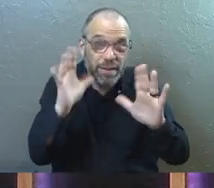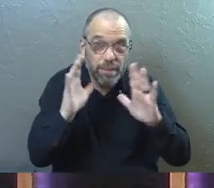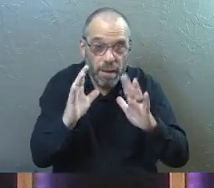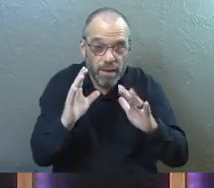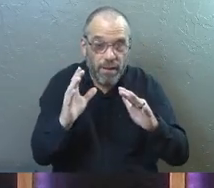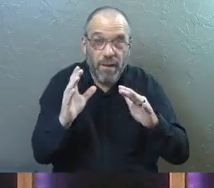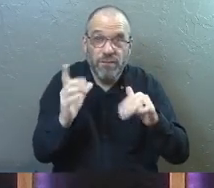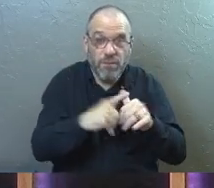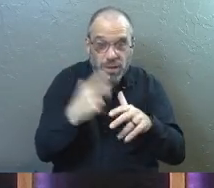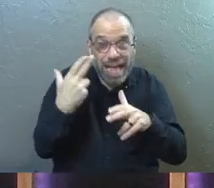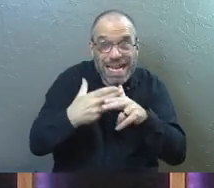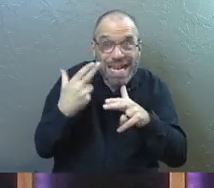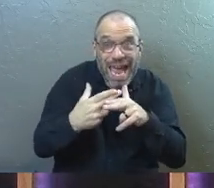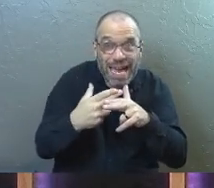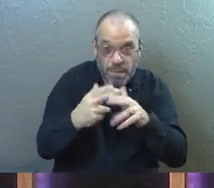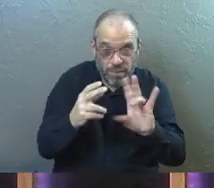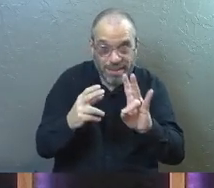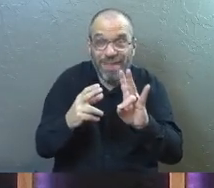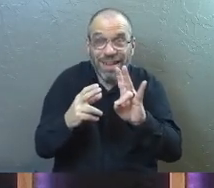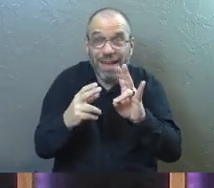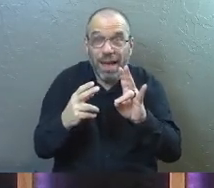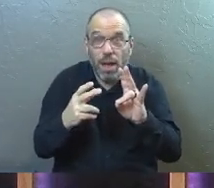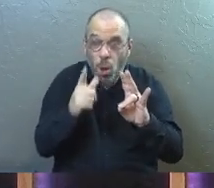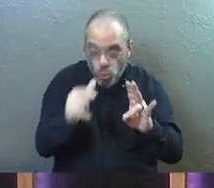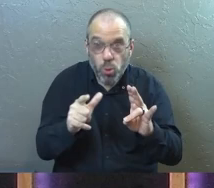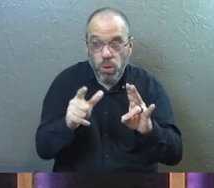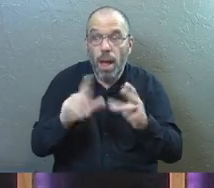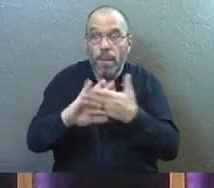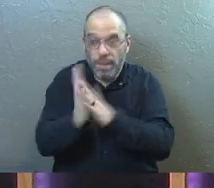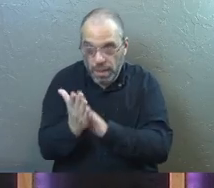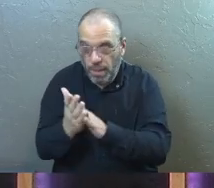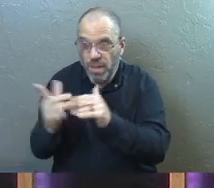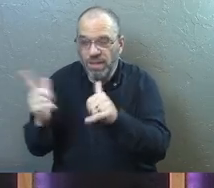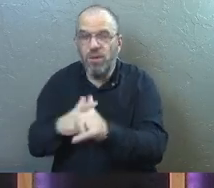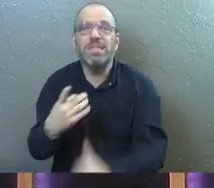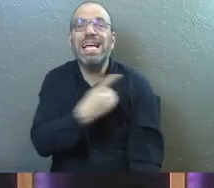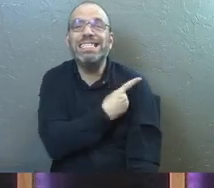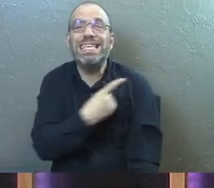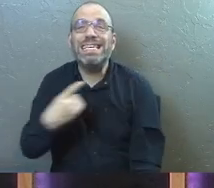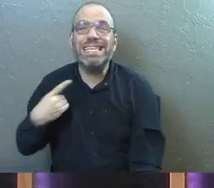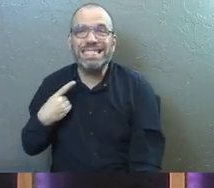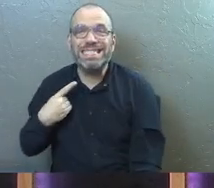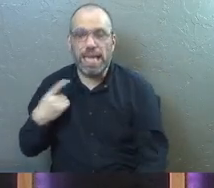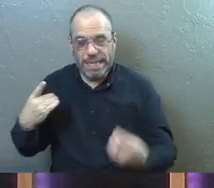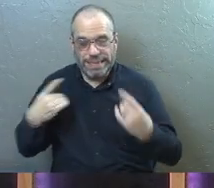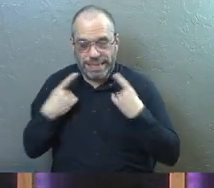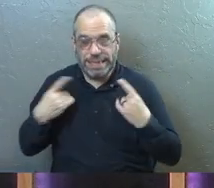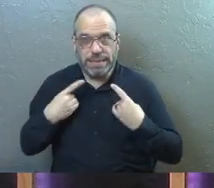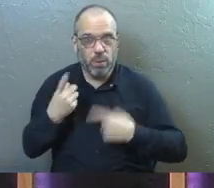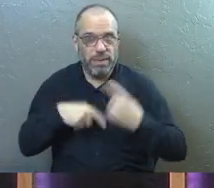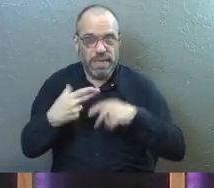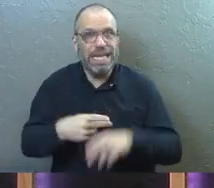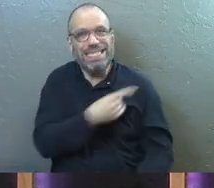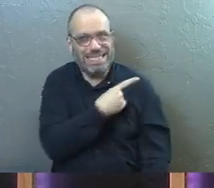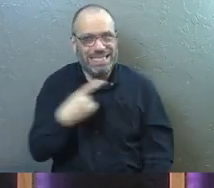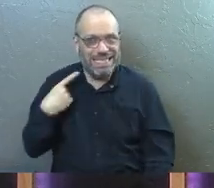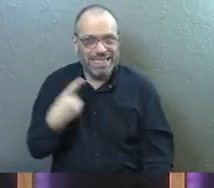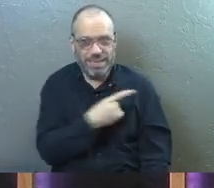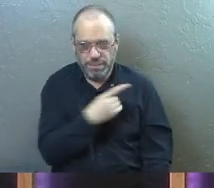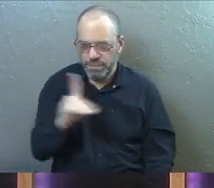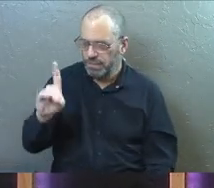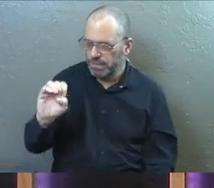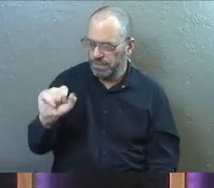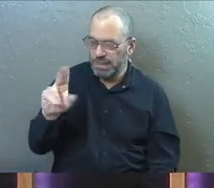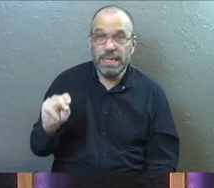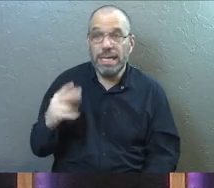the first one named among the seven who were going to be the first deacons, by the way, who were serving in the church, the very